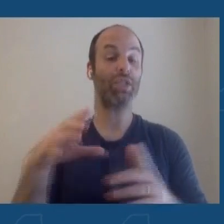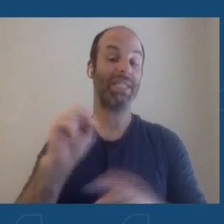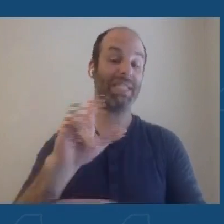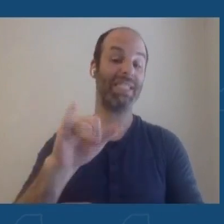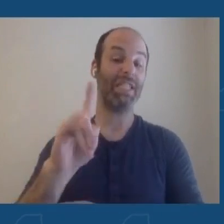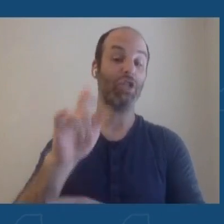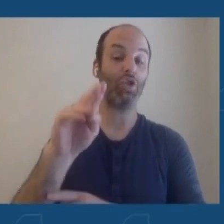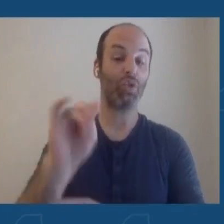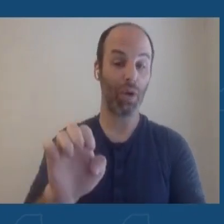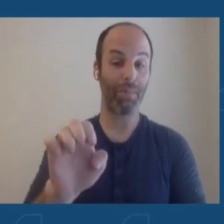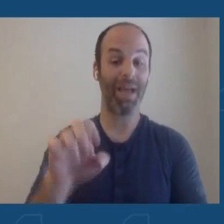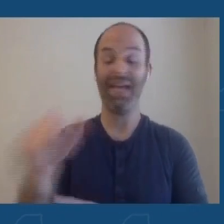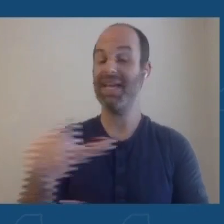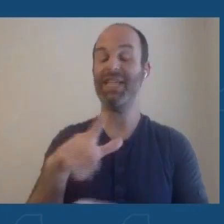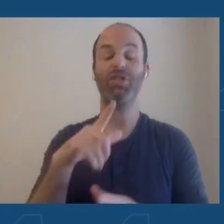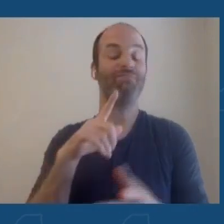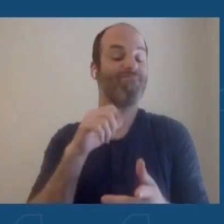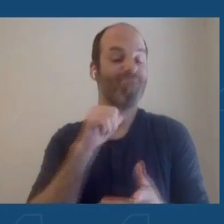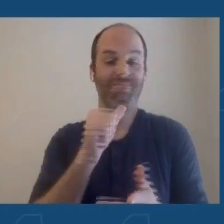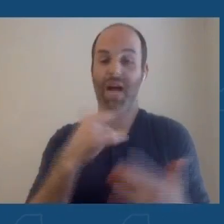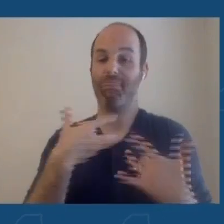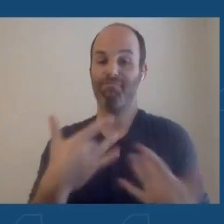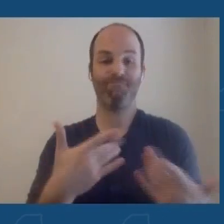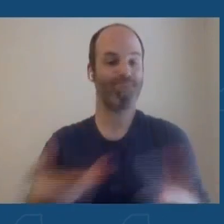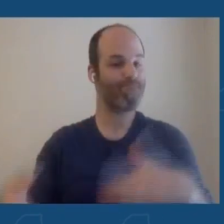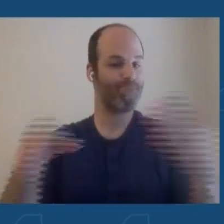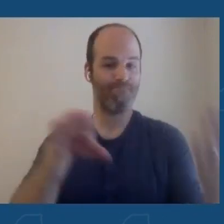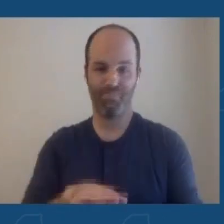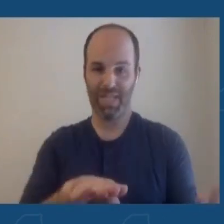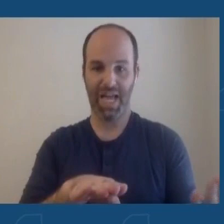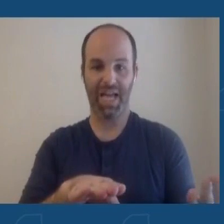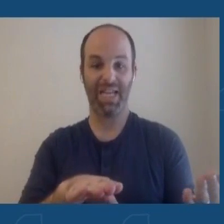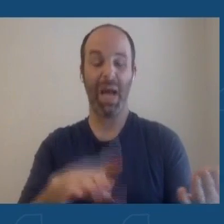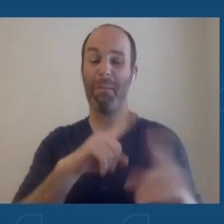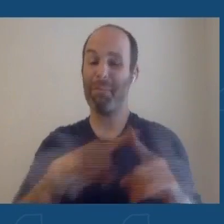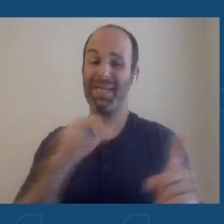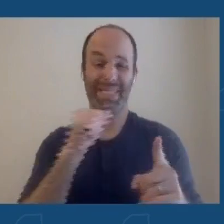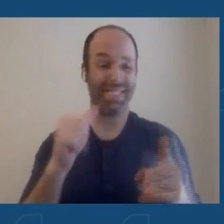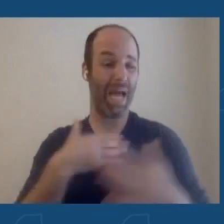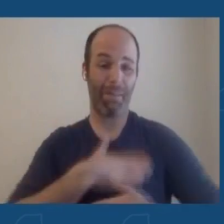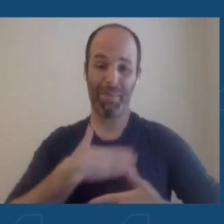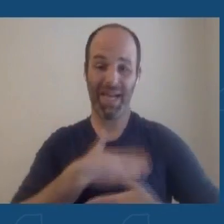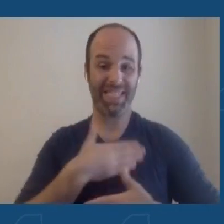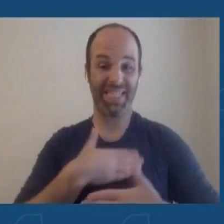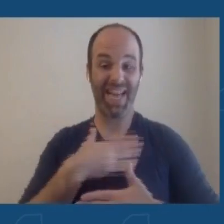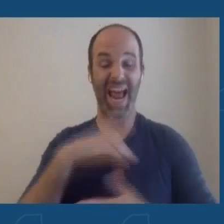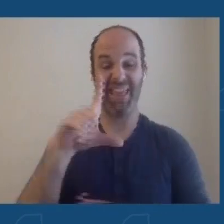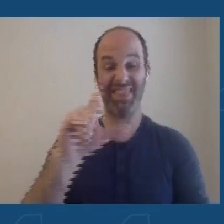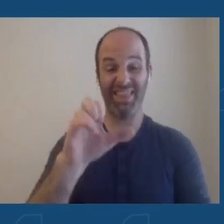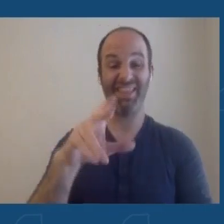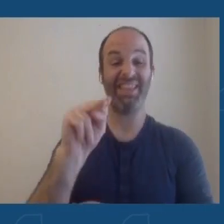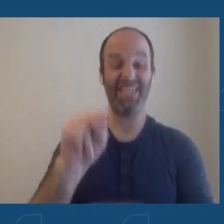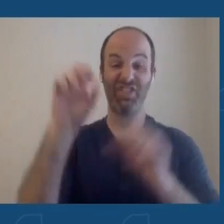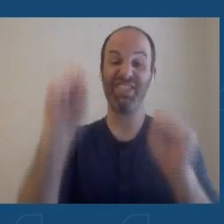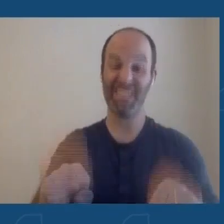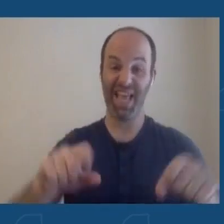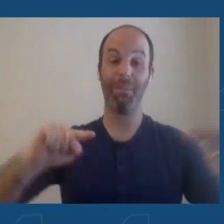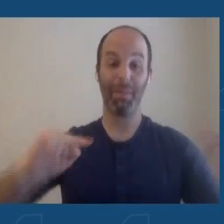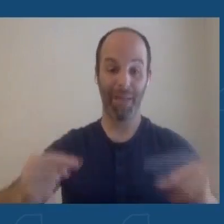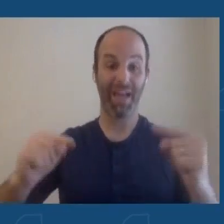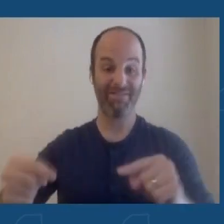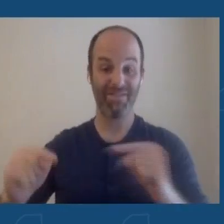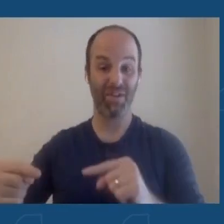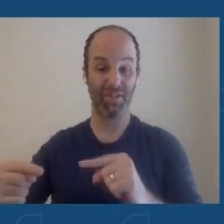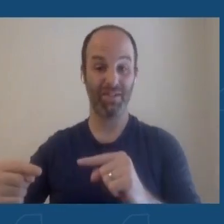is extremely unpleasant, and the lesions can be severely painful, and